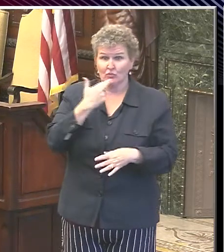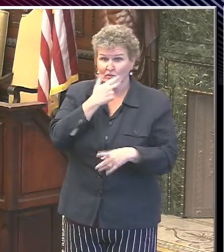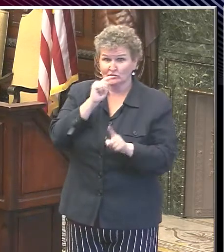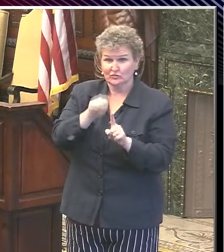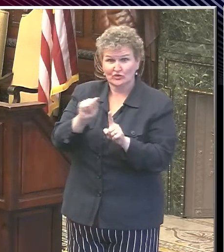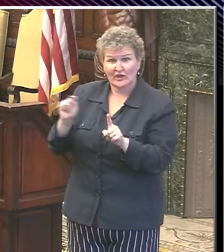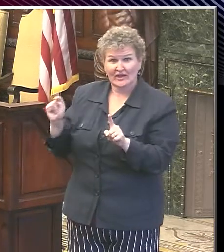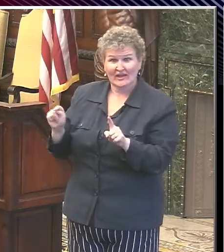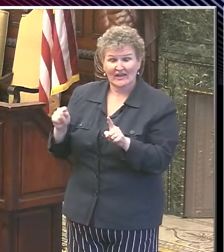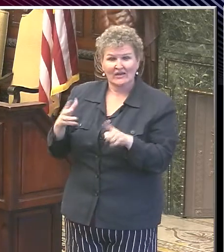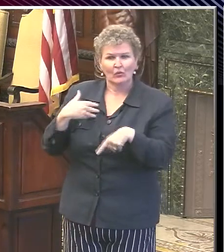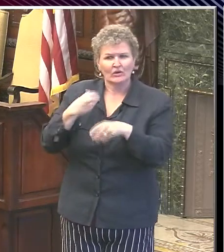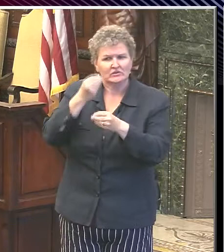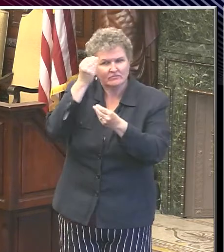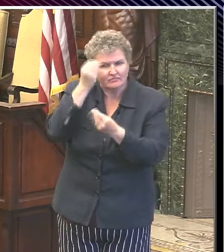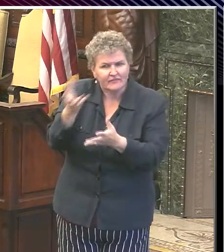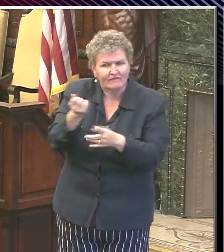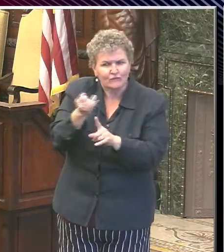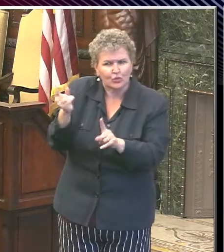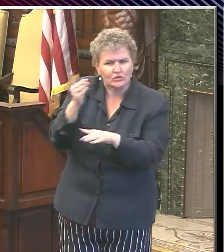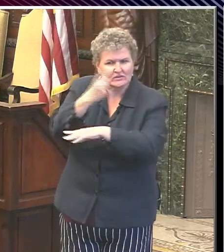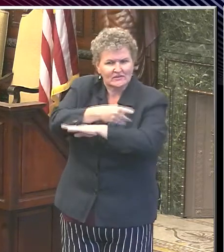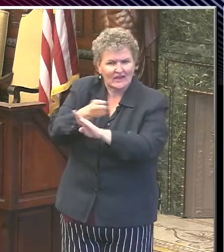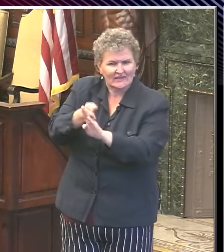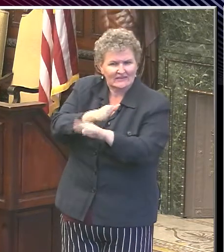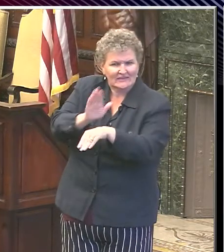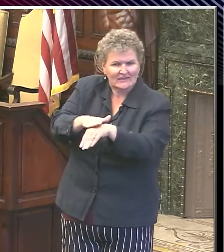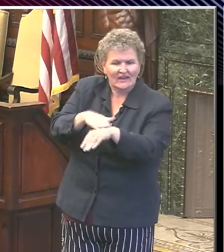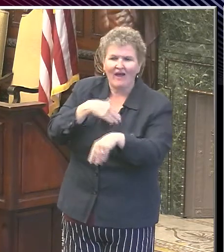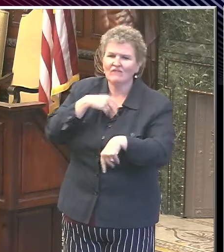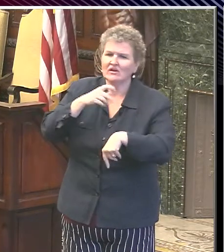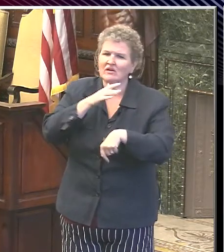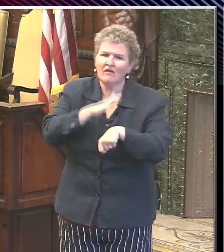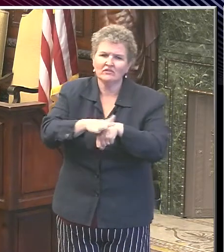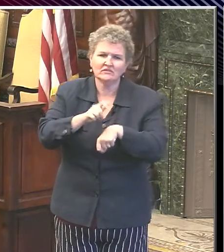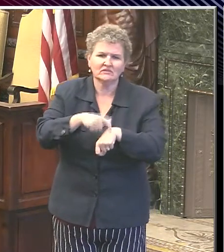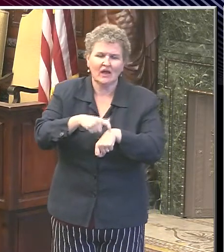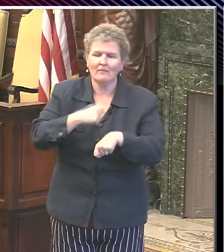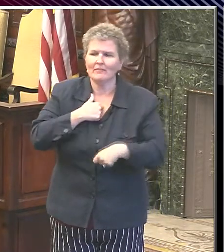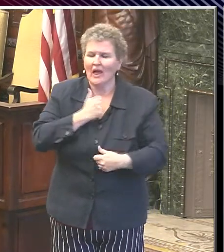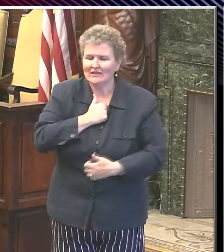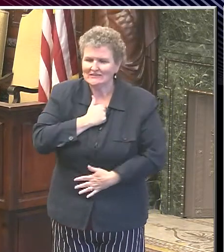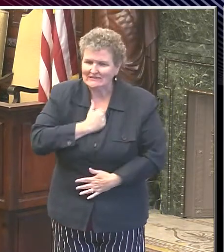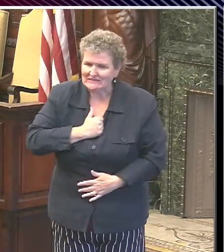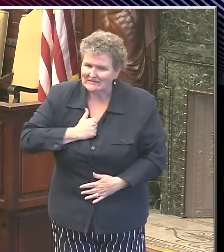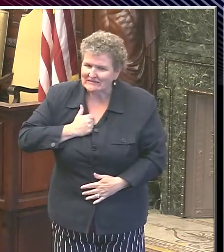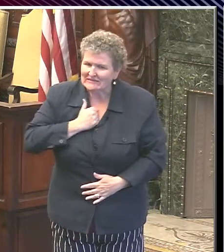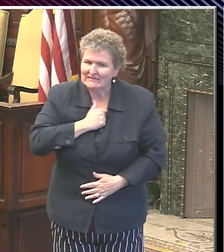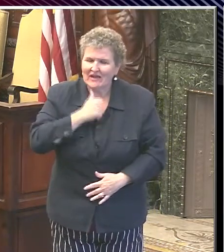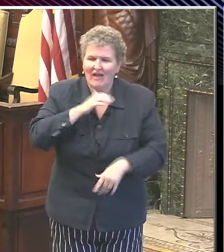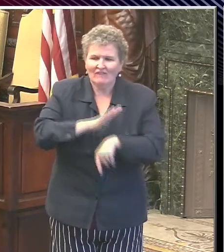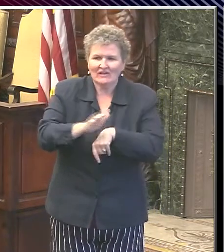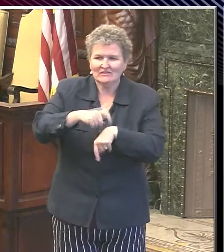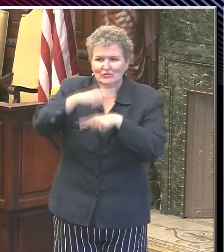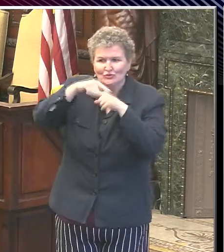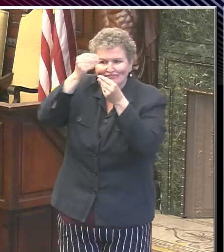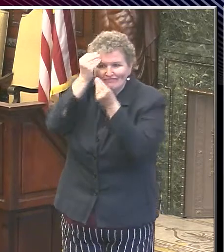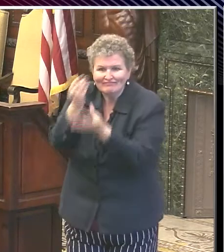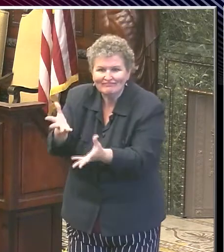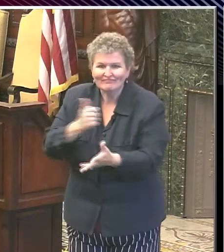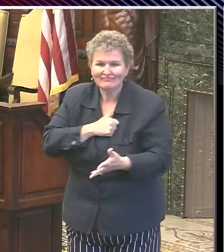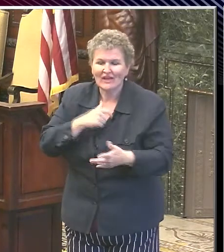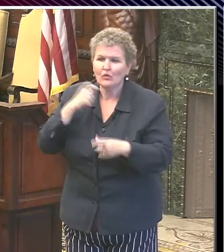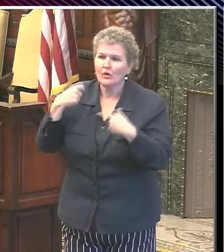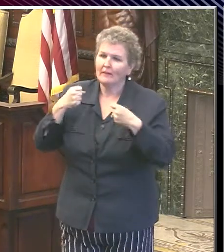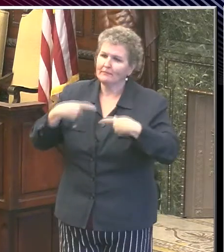that extension, just a few days. And that was probably not enough time. And so we apologize that we didn't give restaurant managers enough time for that. I want to clarify, though,